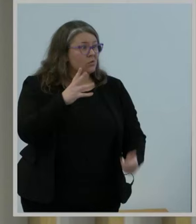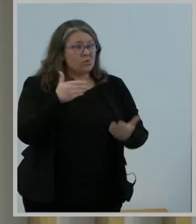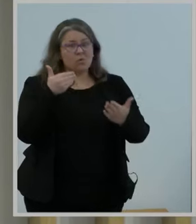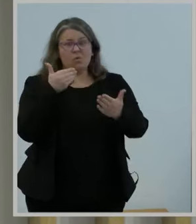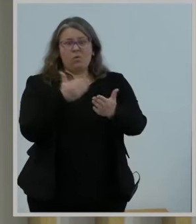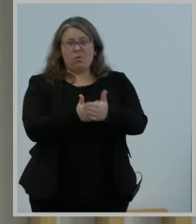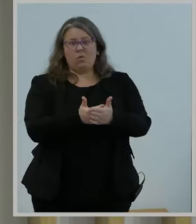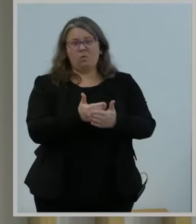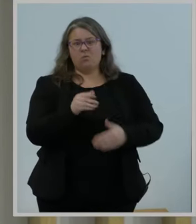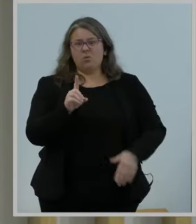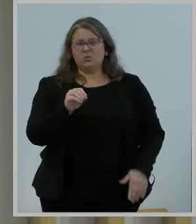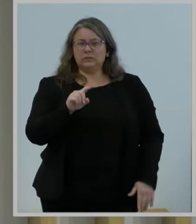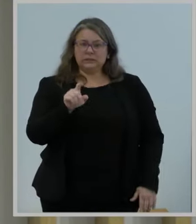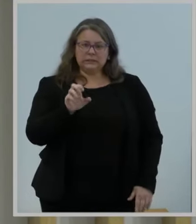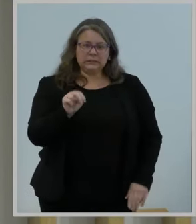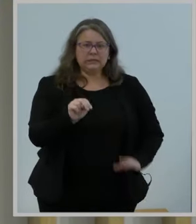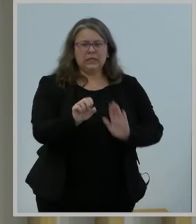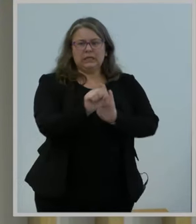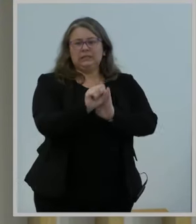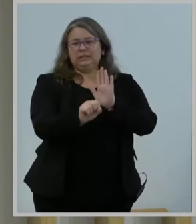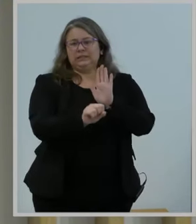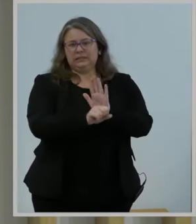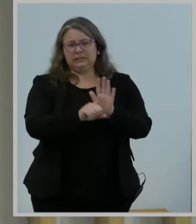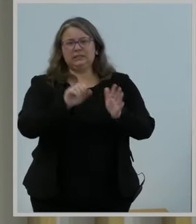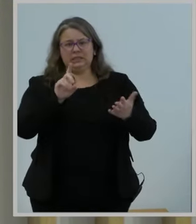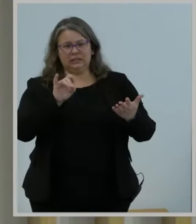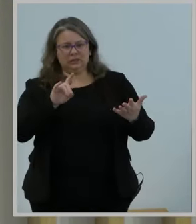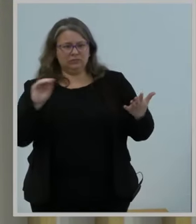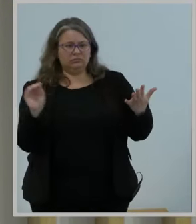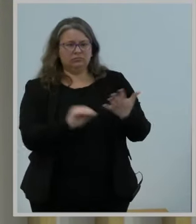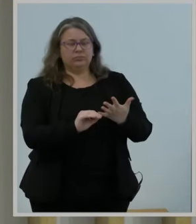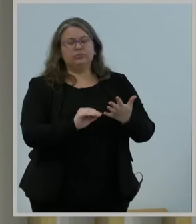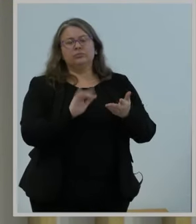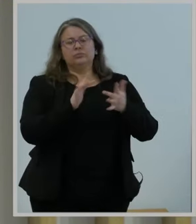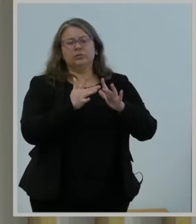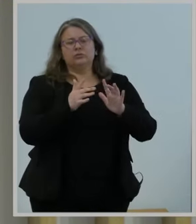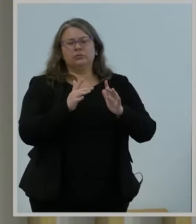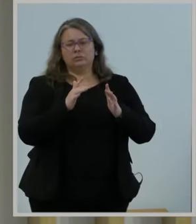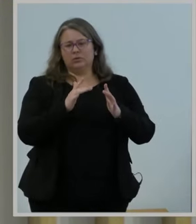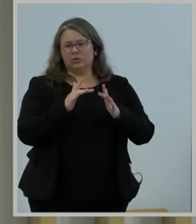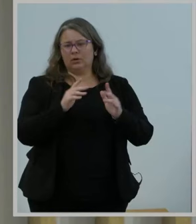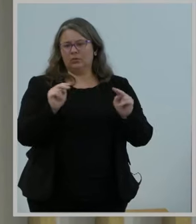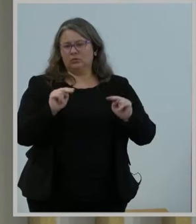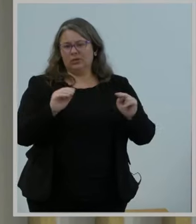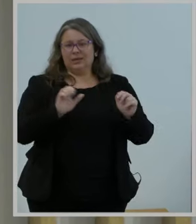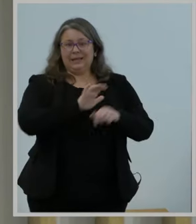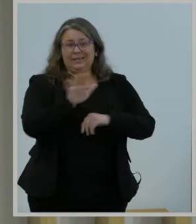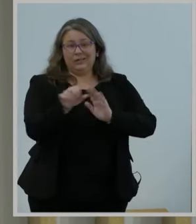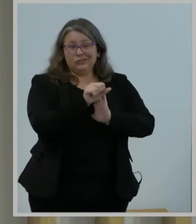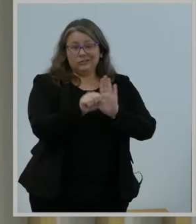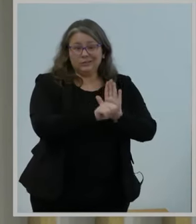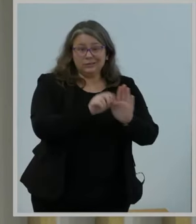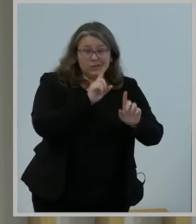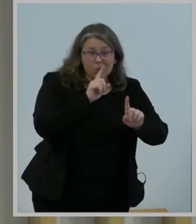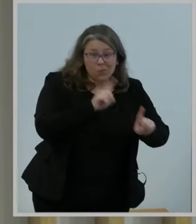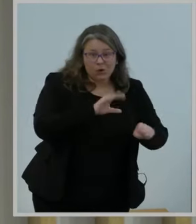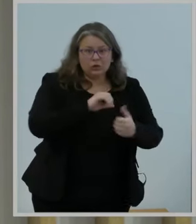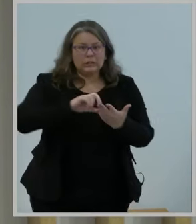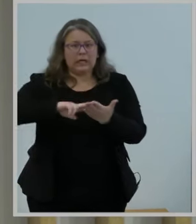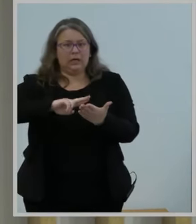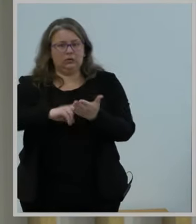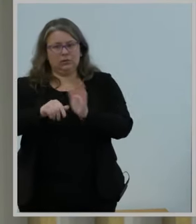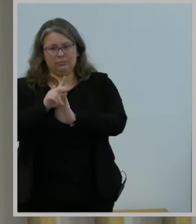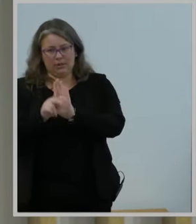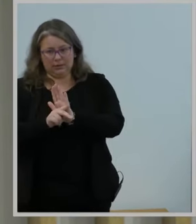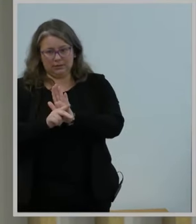neutrality rules in state law, executive orders, or contracting policies. So in effect, we have open Internet policies that providers